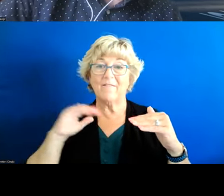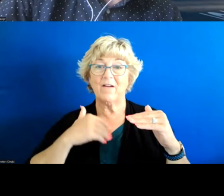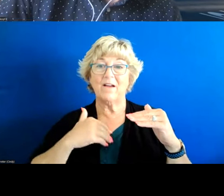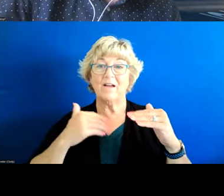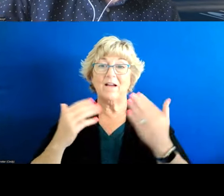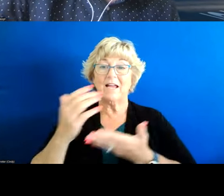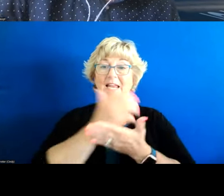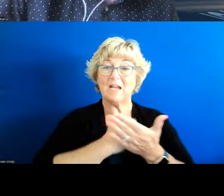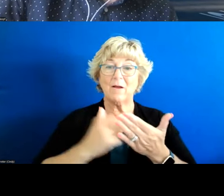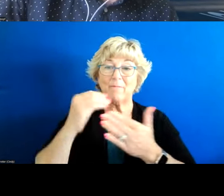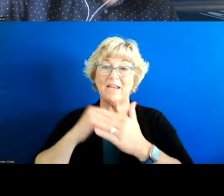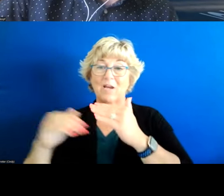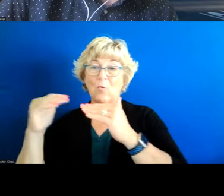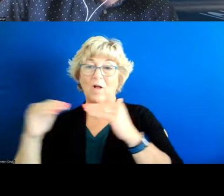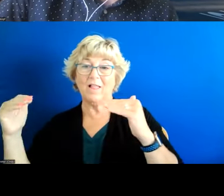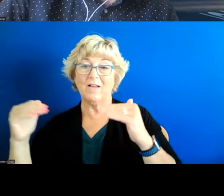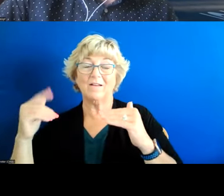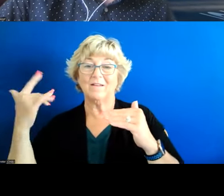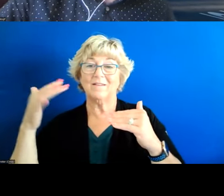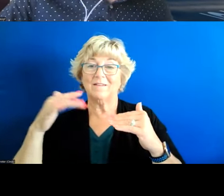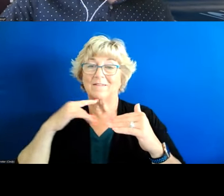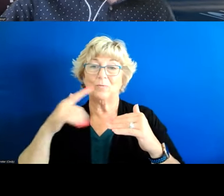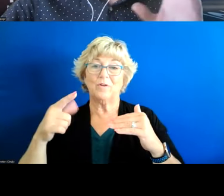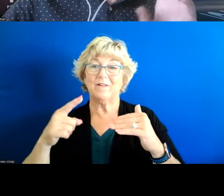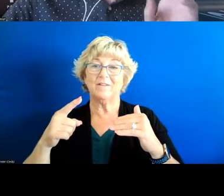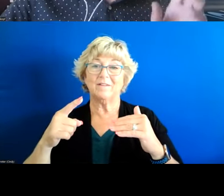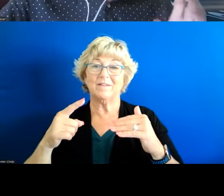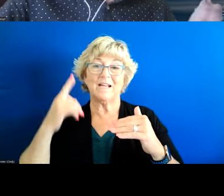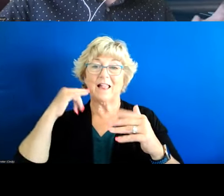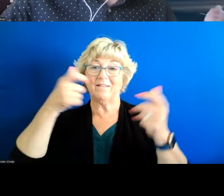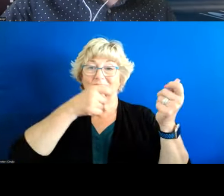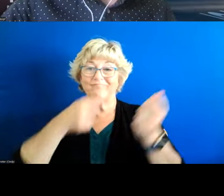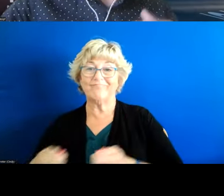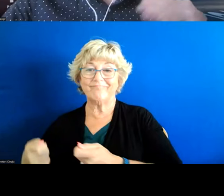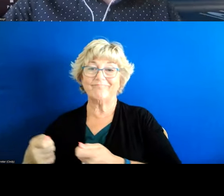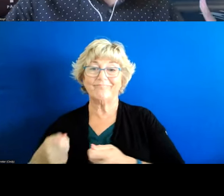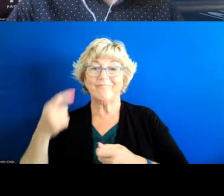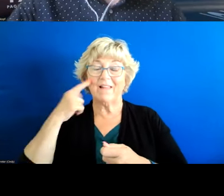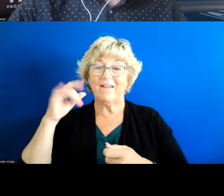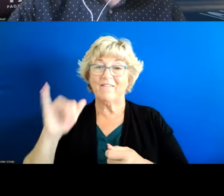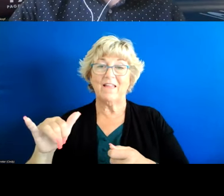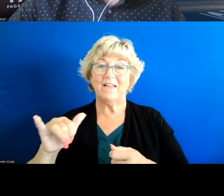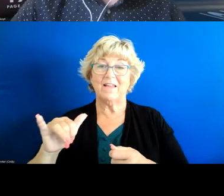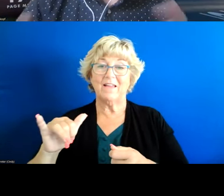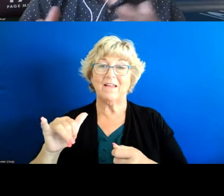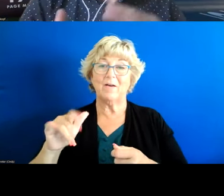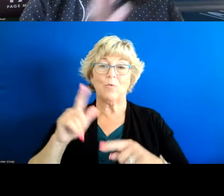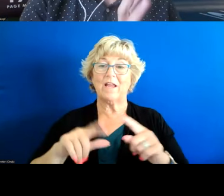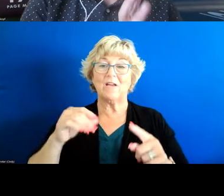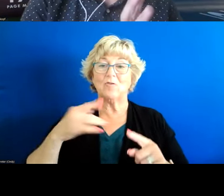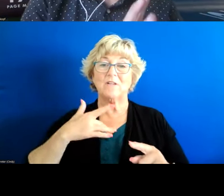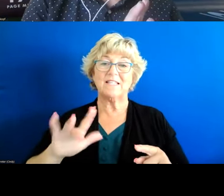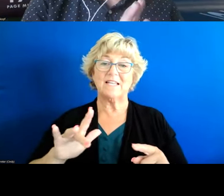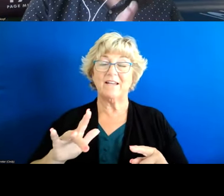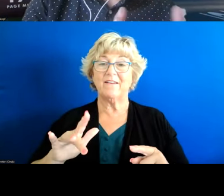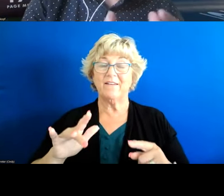of income inequality that's one of the things that really kind of brings uh california down in terms of this metric but we can do sensitivity analyses you know